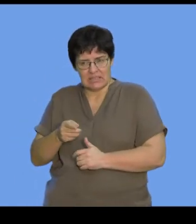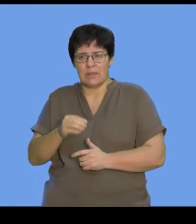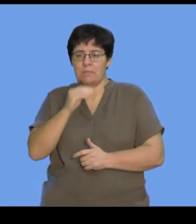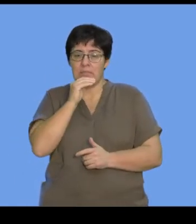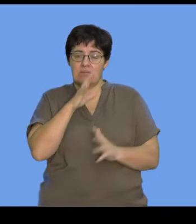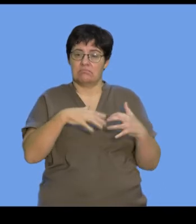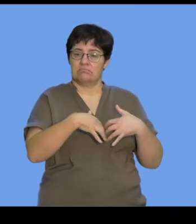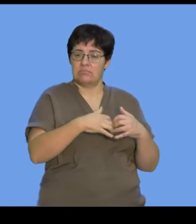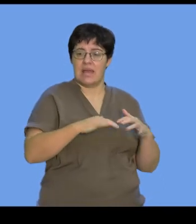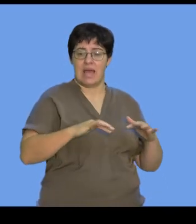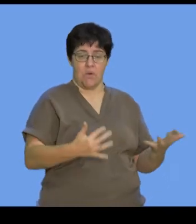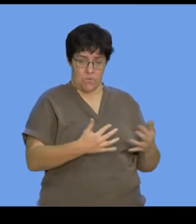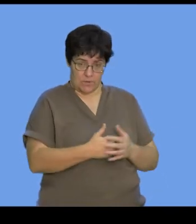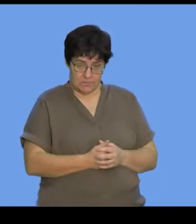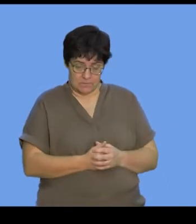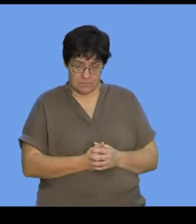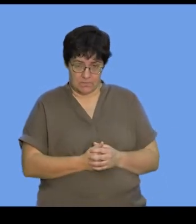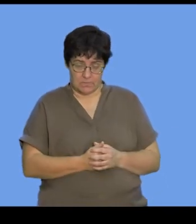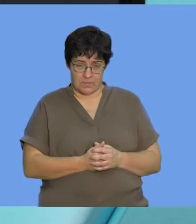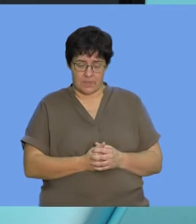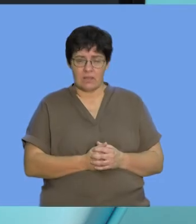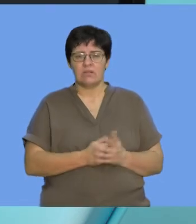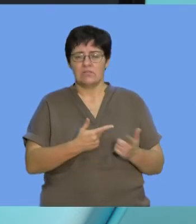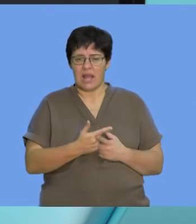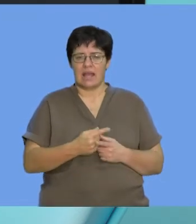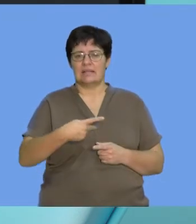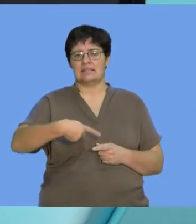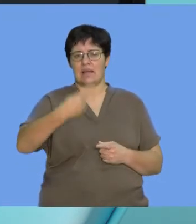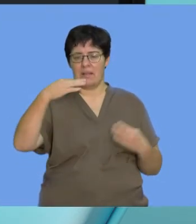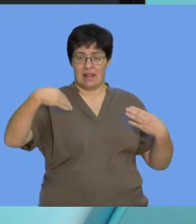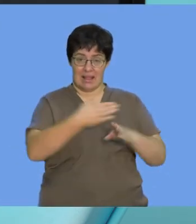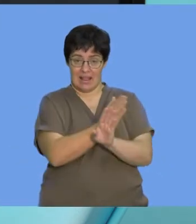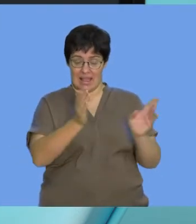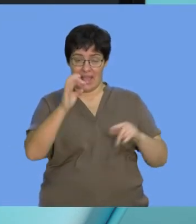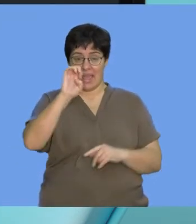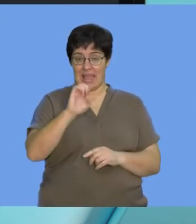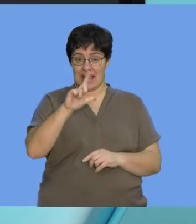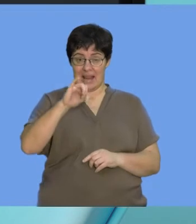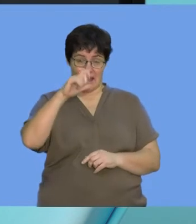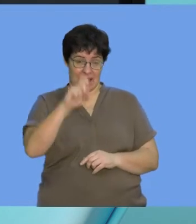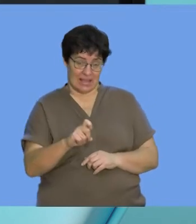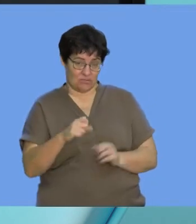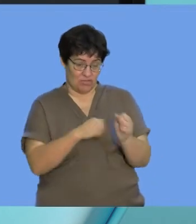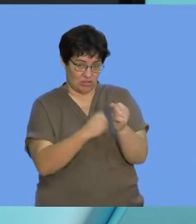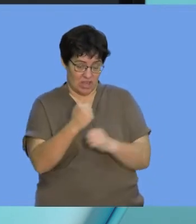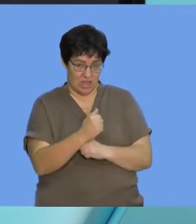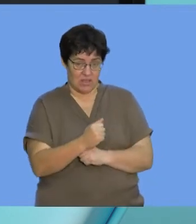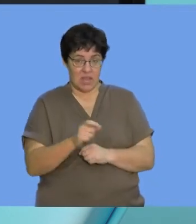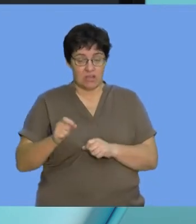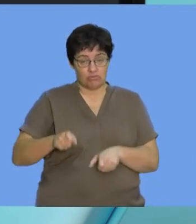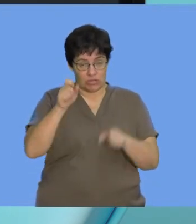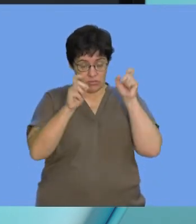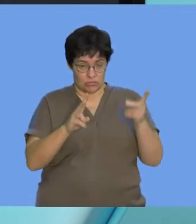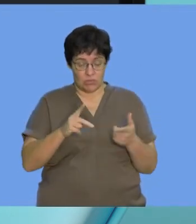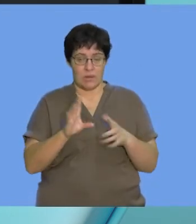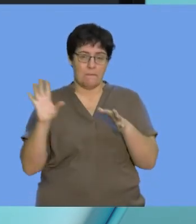the structure of DNA. If we were to wrap that up, we would say it's a double helical structure. It's made up of two strands, and each strand